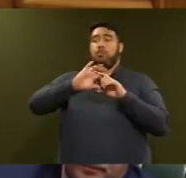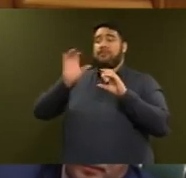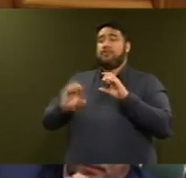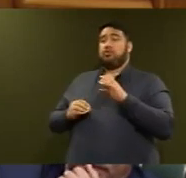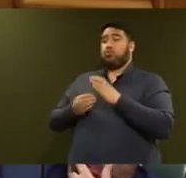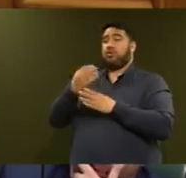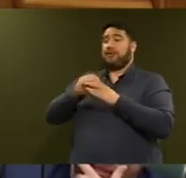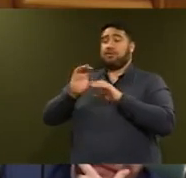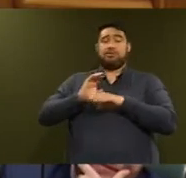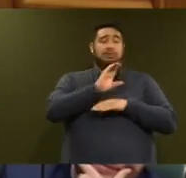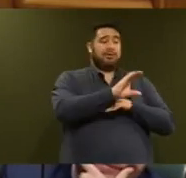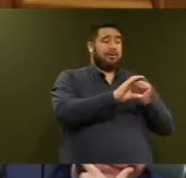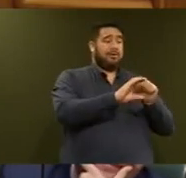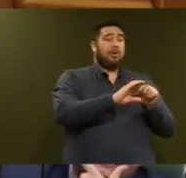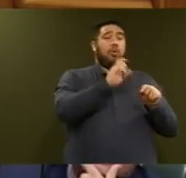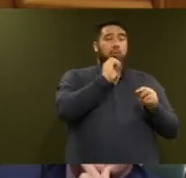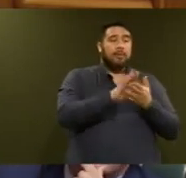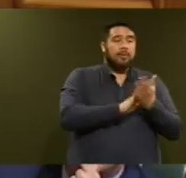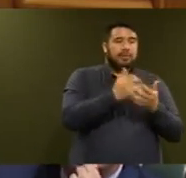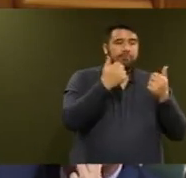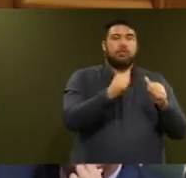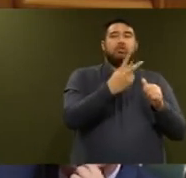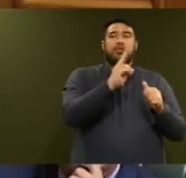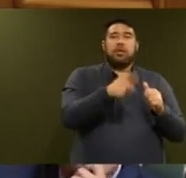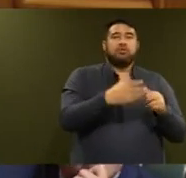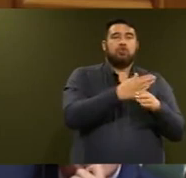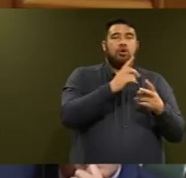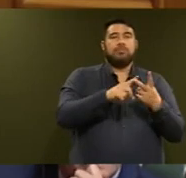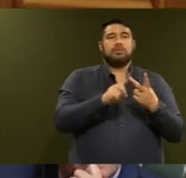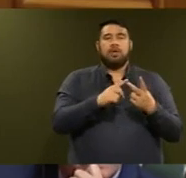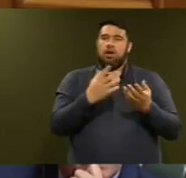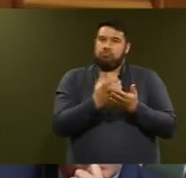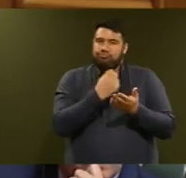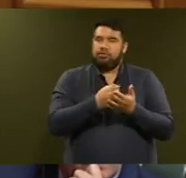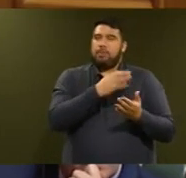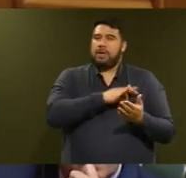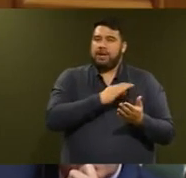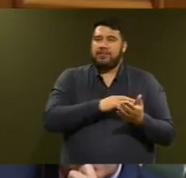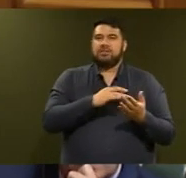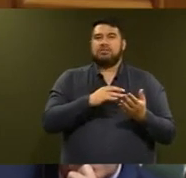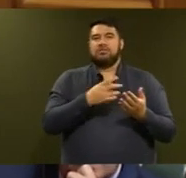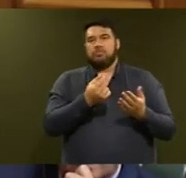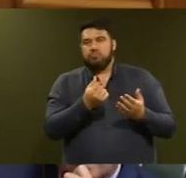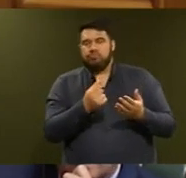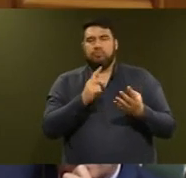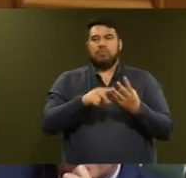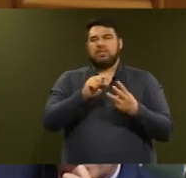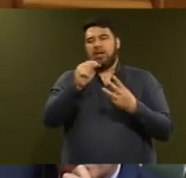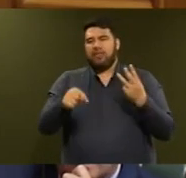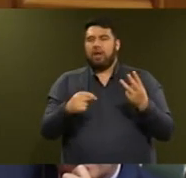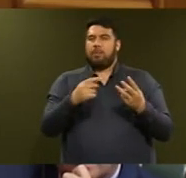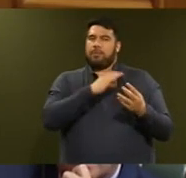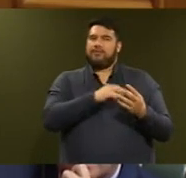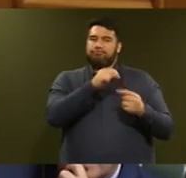lead to at least 2,000 jobs, unspecified commercial returns and other returns that he conceives to be, quote, nigh on